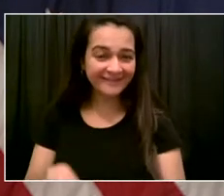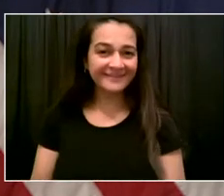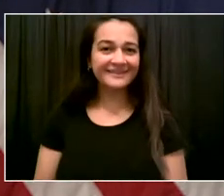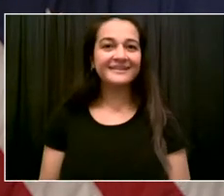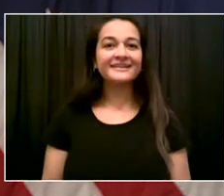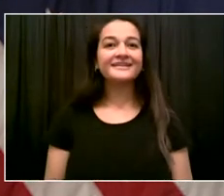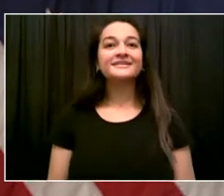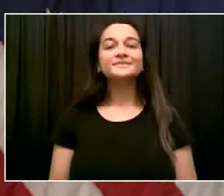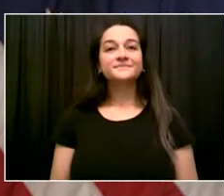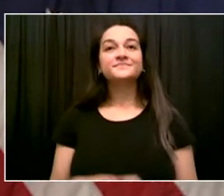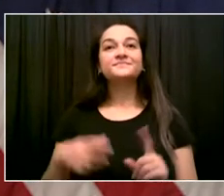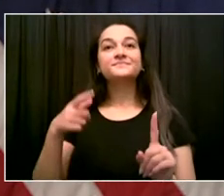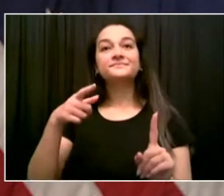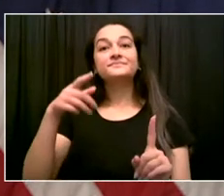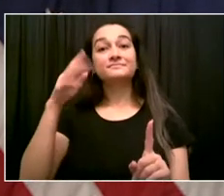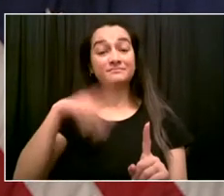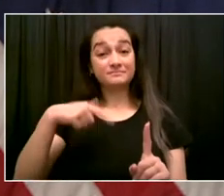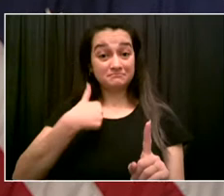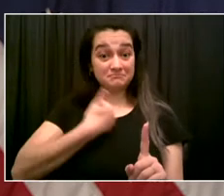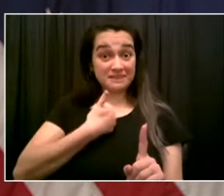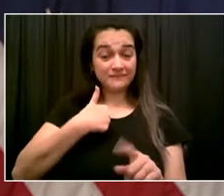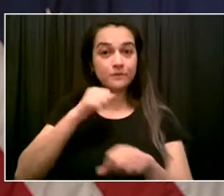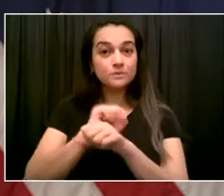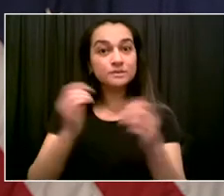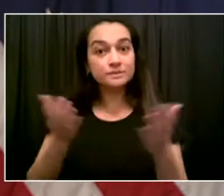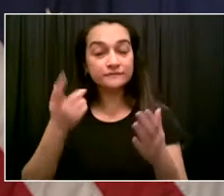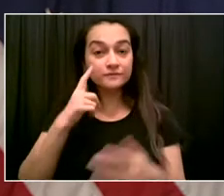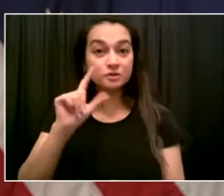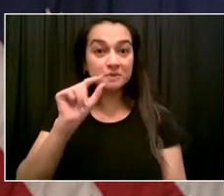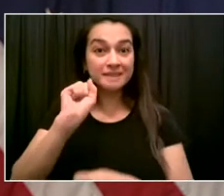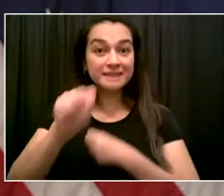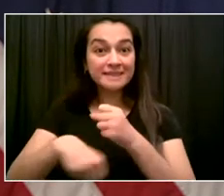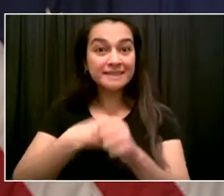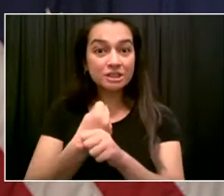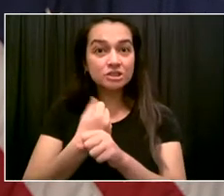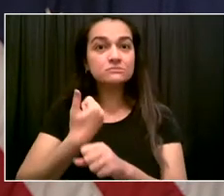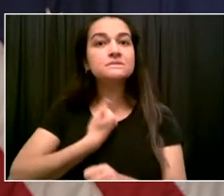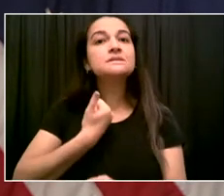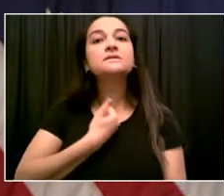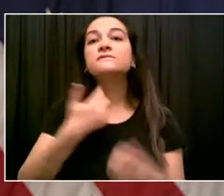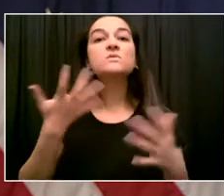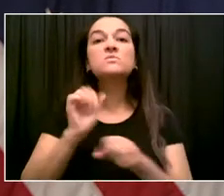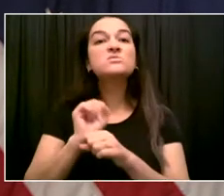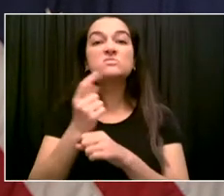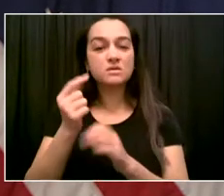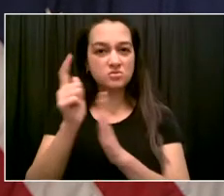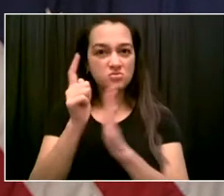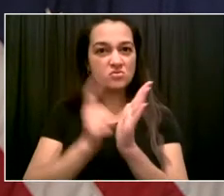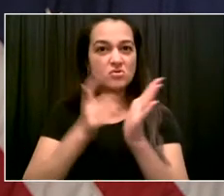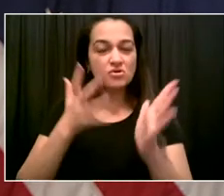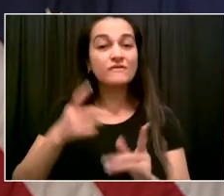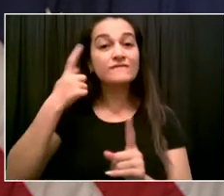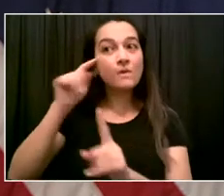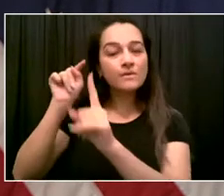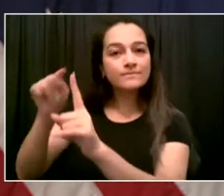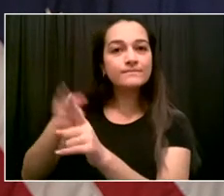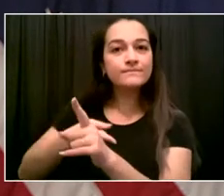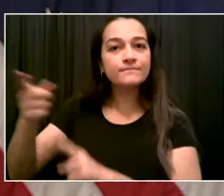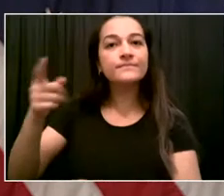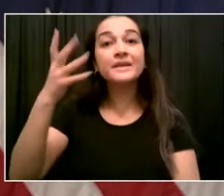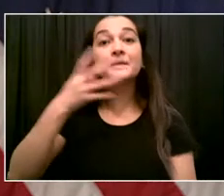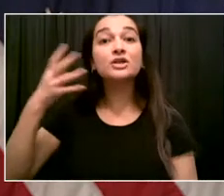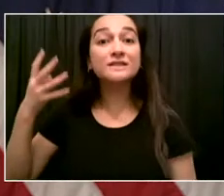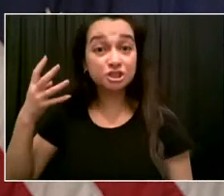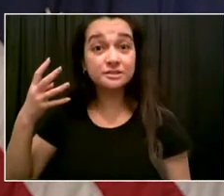sector as an attorney, this is a really important effort to be able to create access